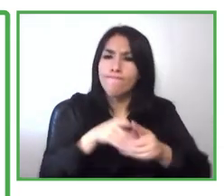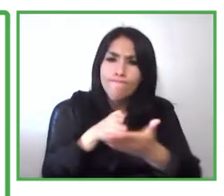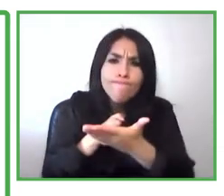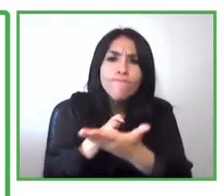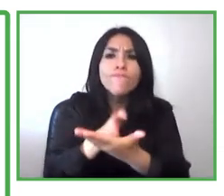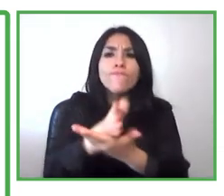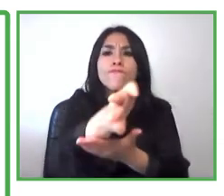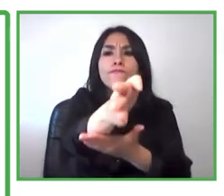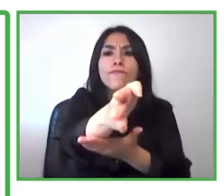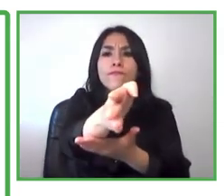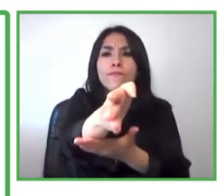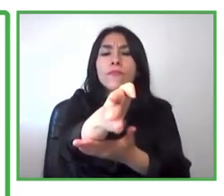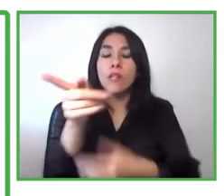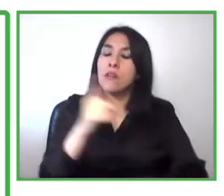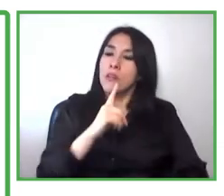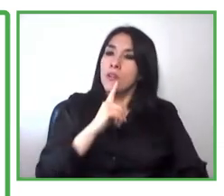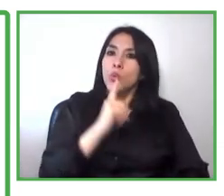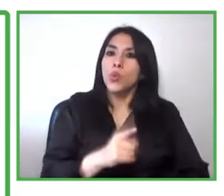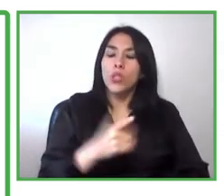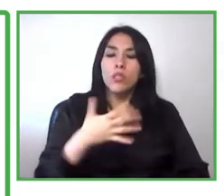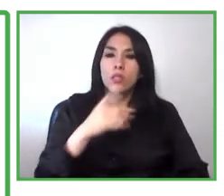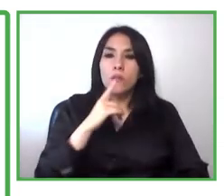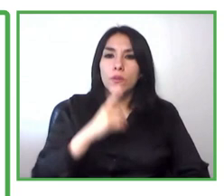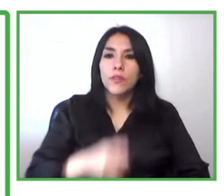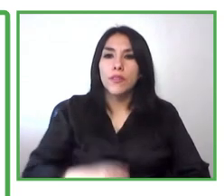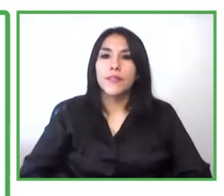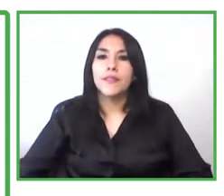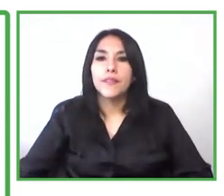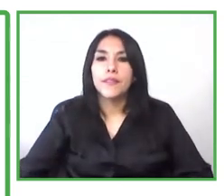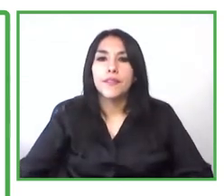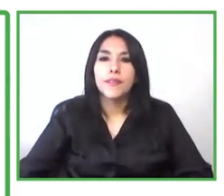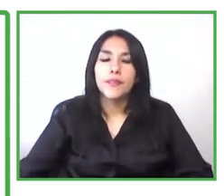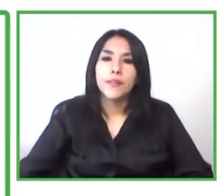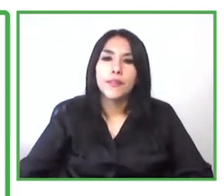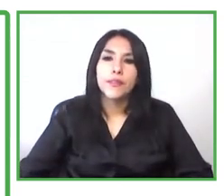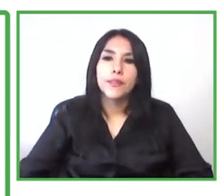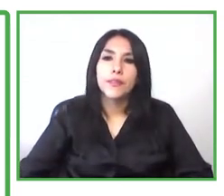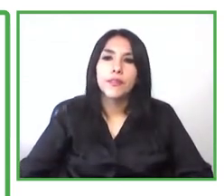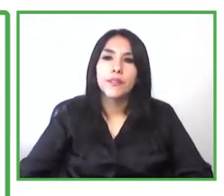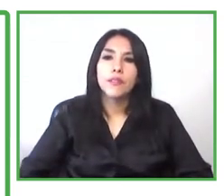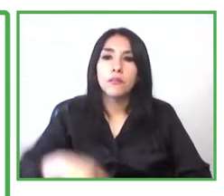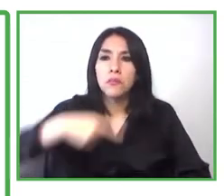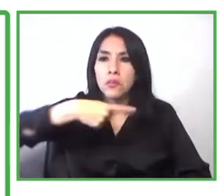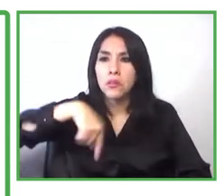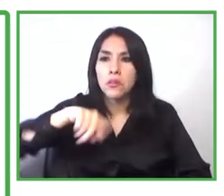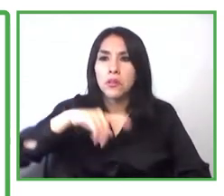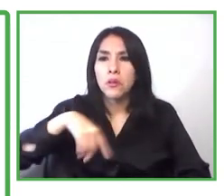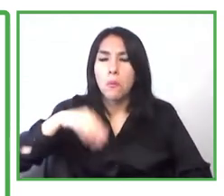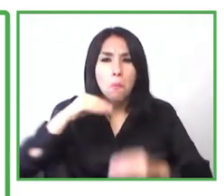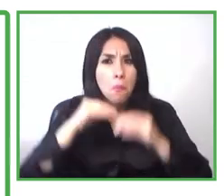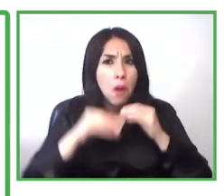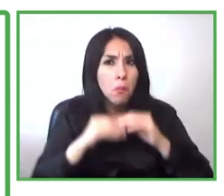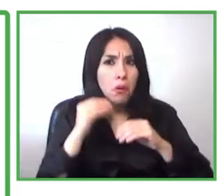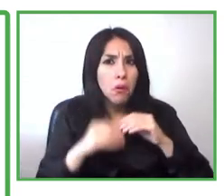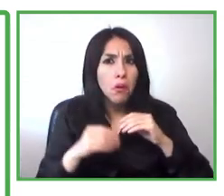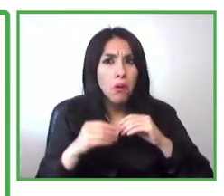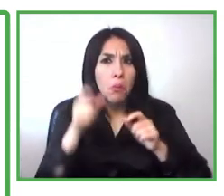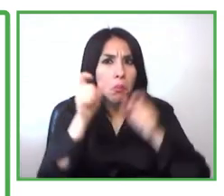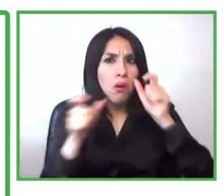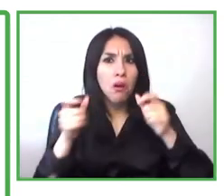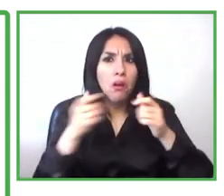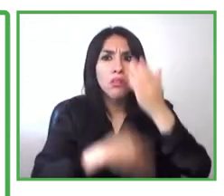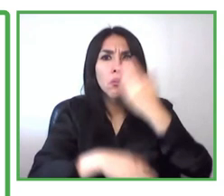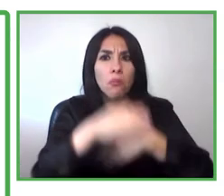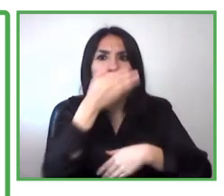the problem has a person with disability is now how how should i should do or how can i access this